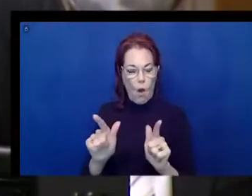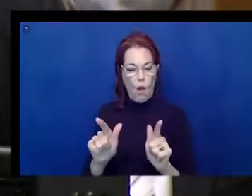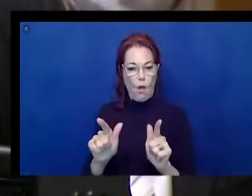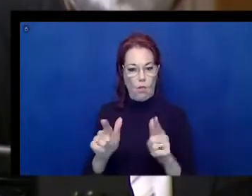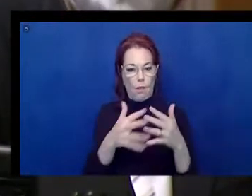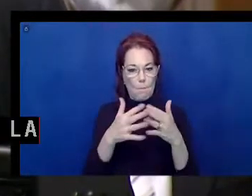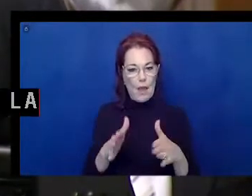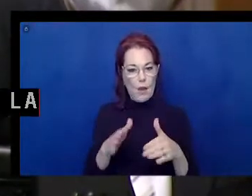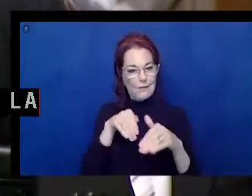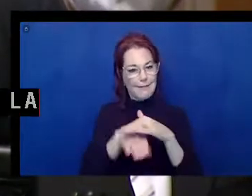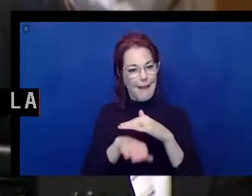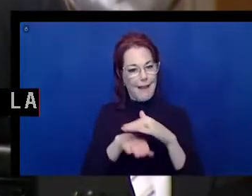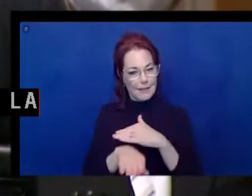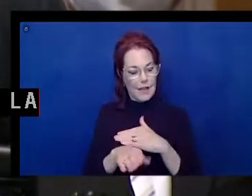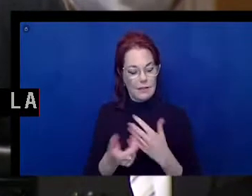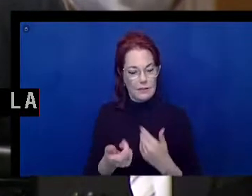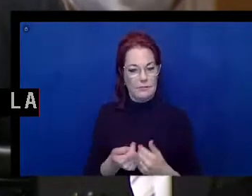allowed to.